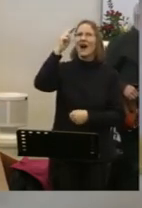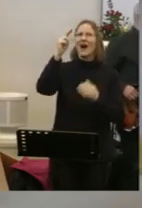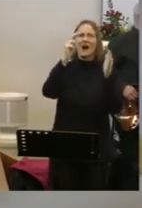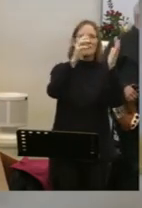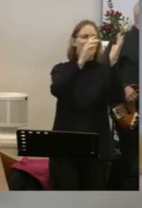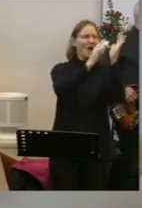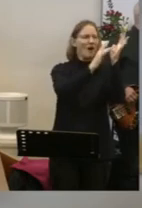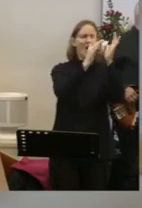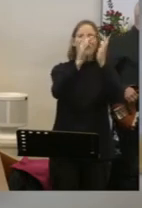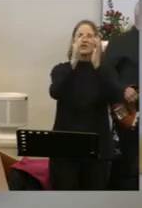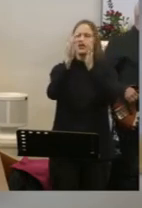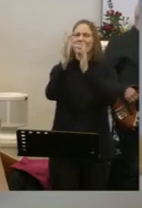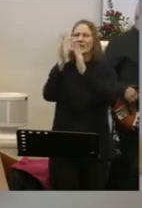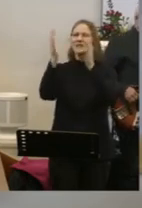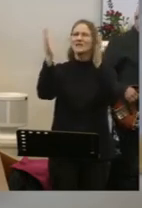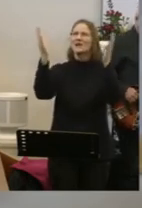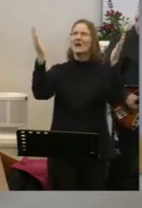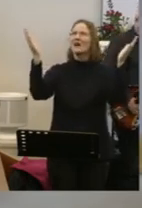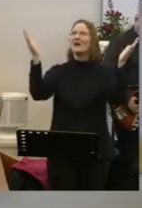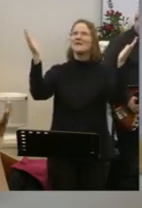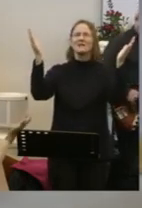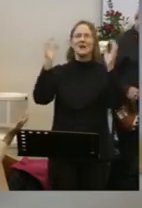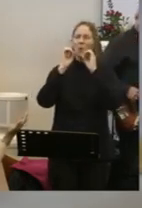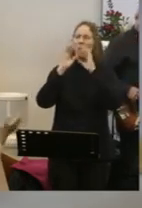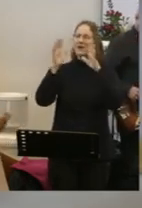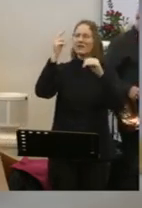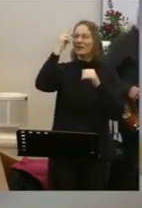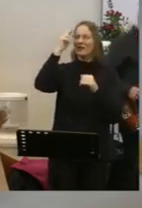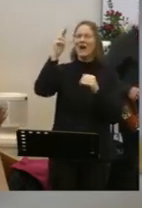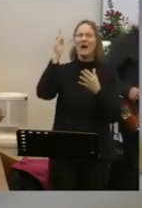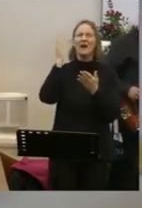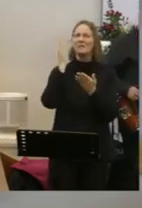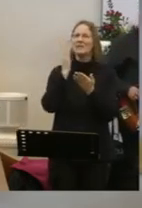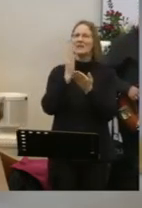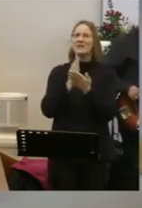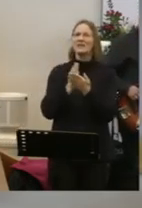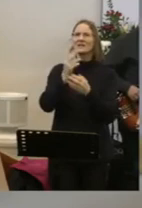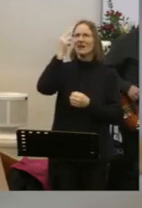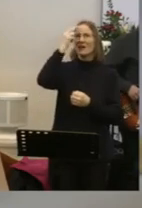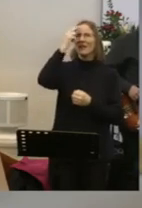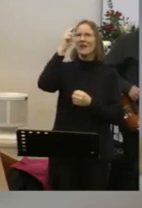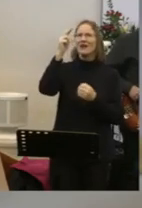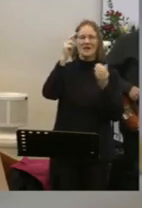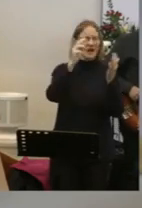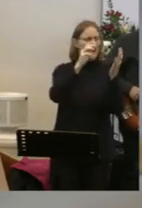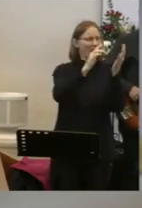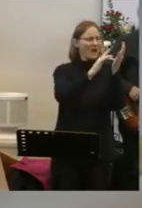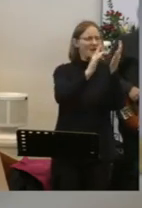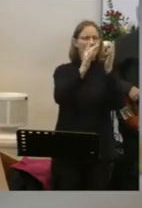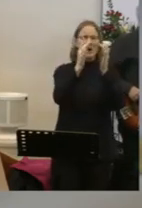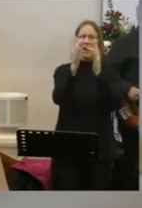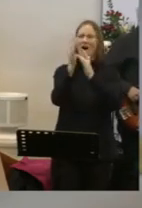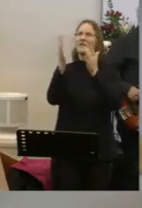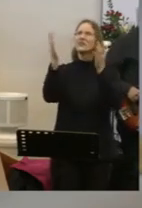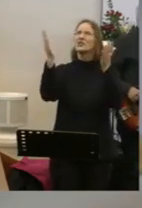name of Jesus What a wonderful name it is The name